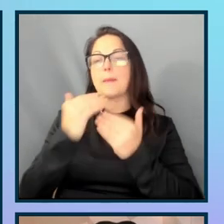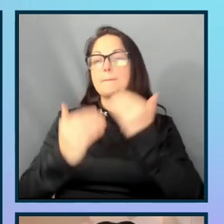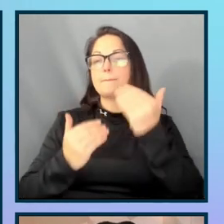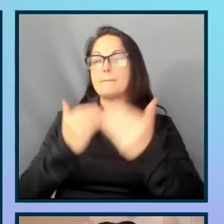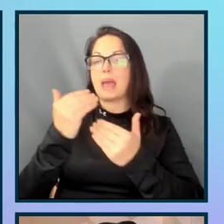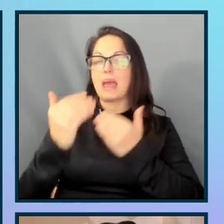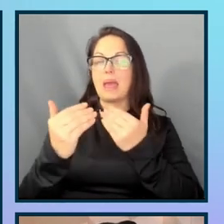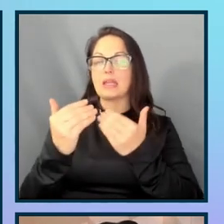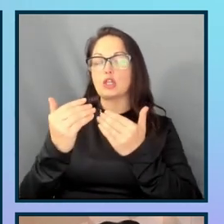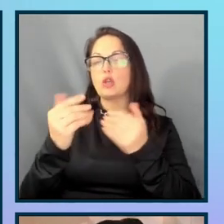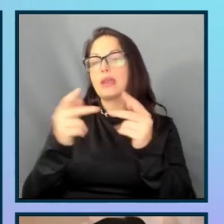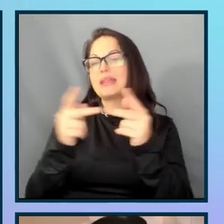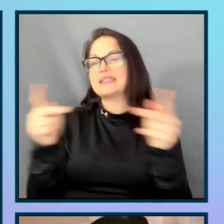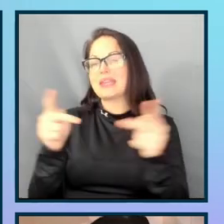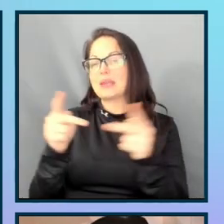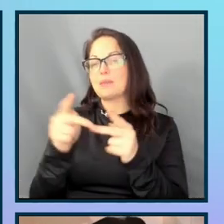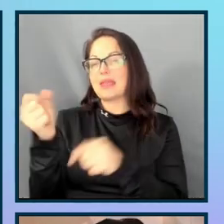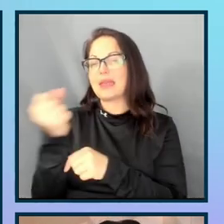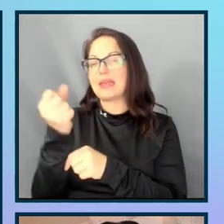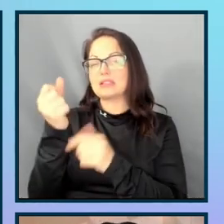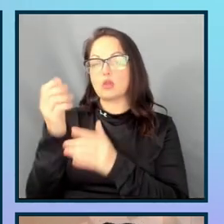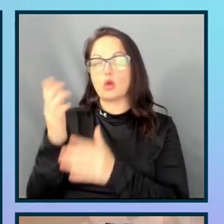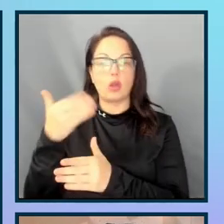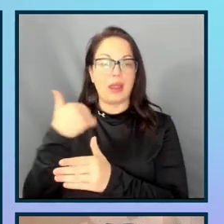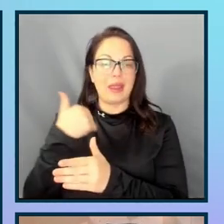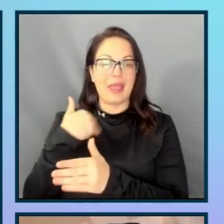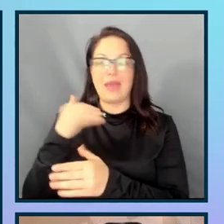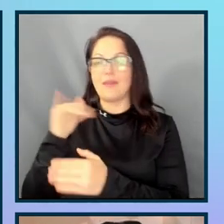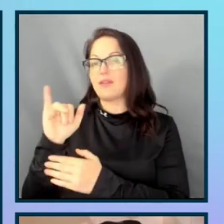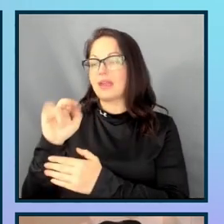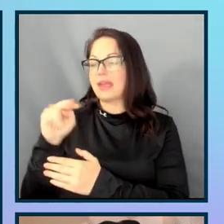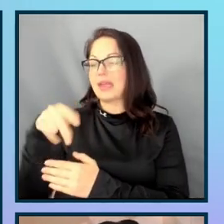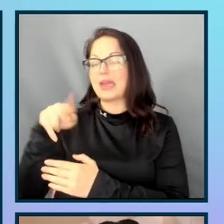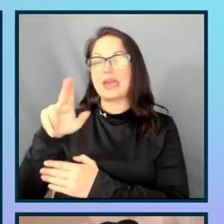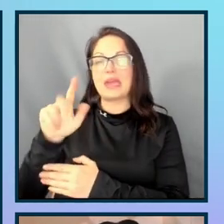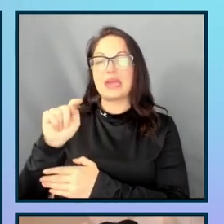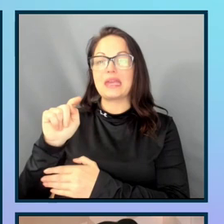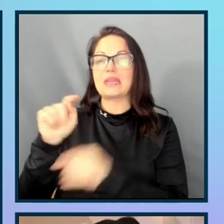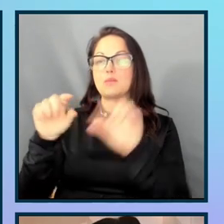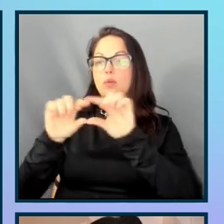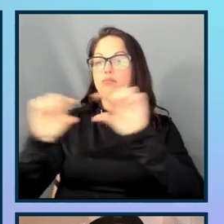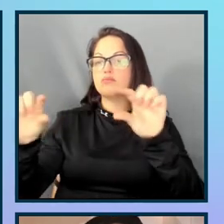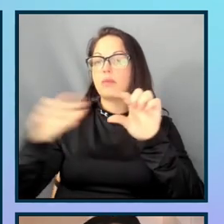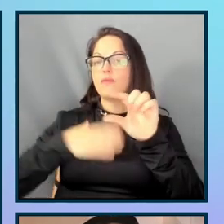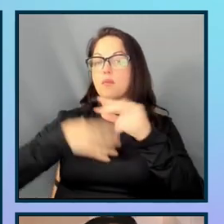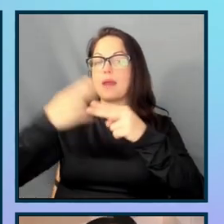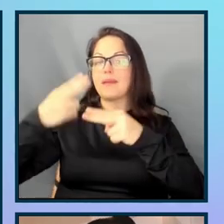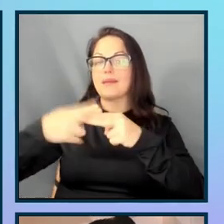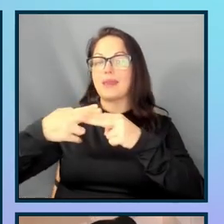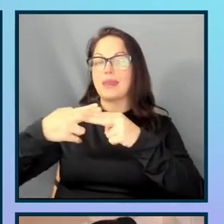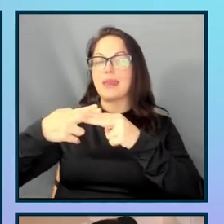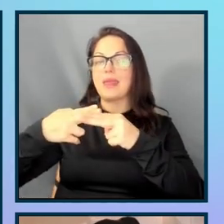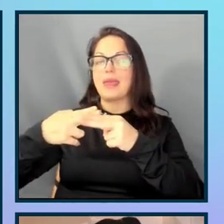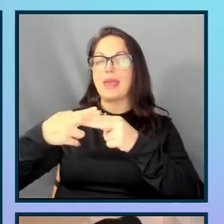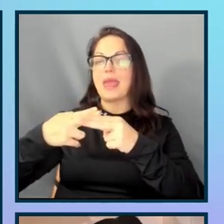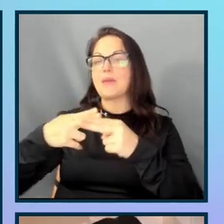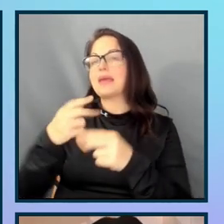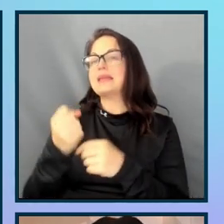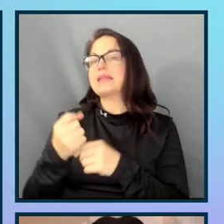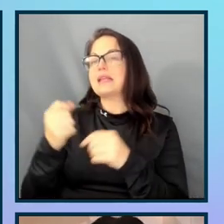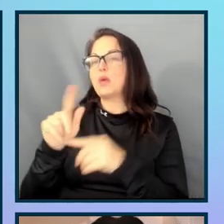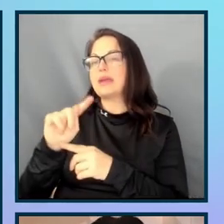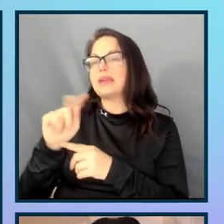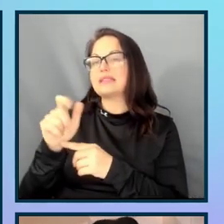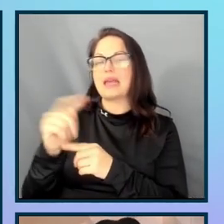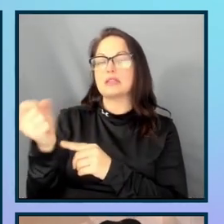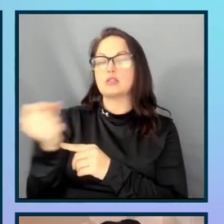pattern. So, in here, I have an input field for my name. And then it says inside the input field with a placeholder text, it says first and